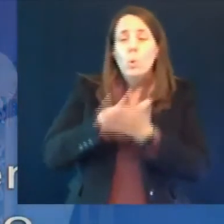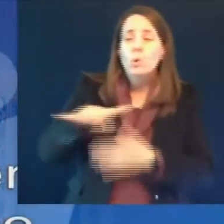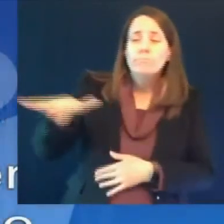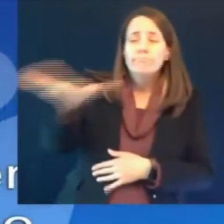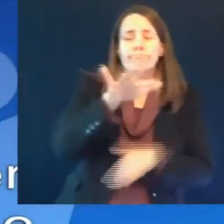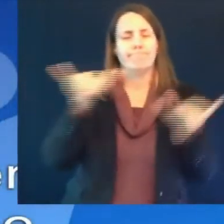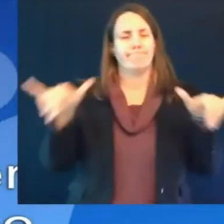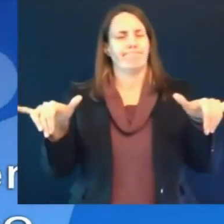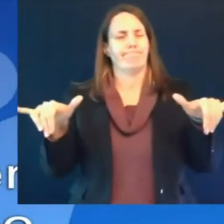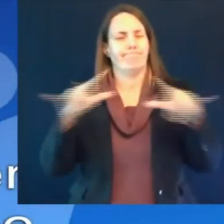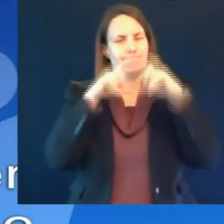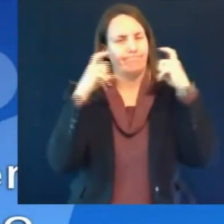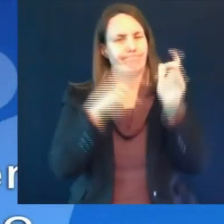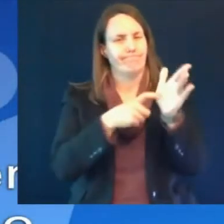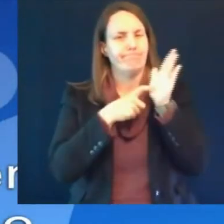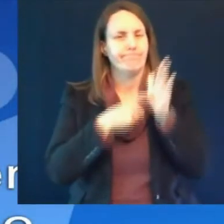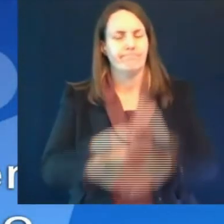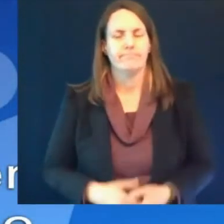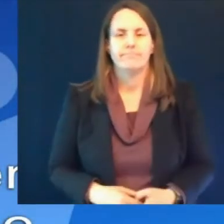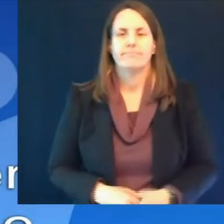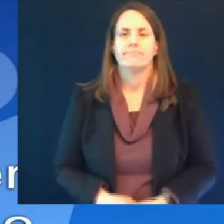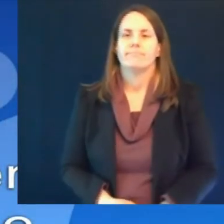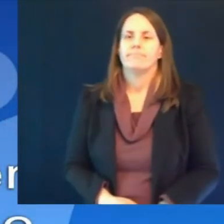gunn from wisconsin examiner eric